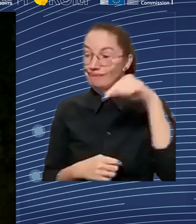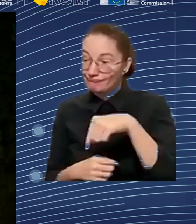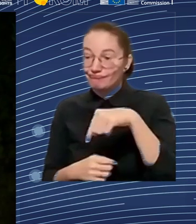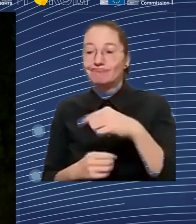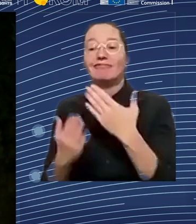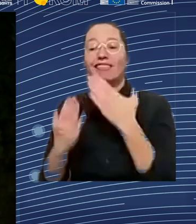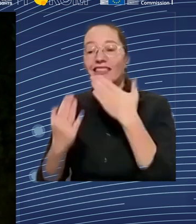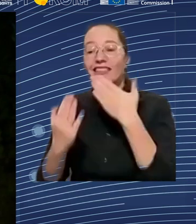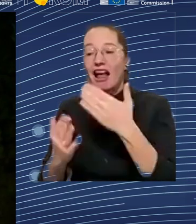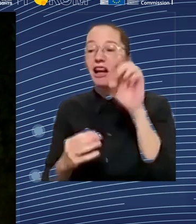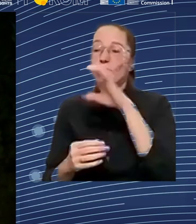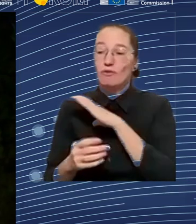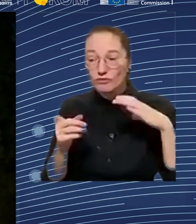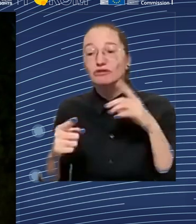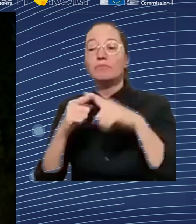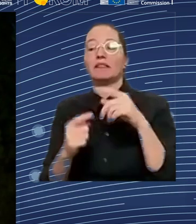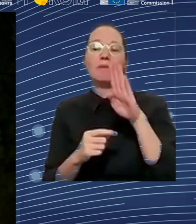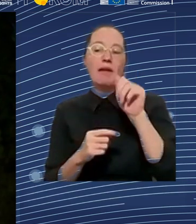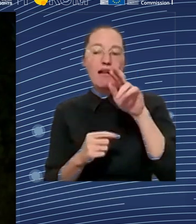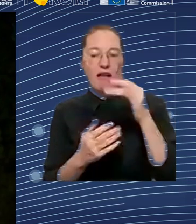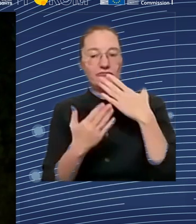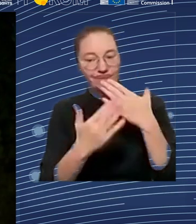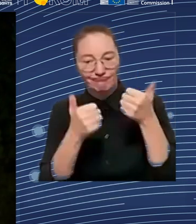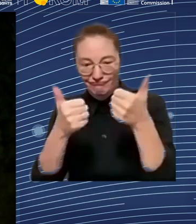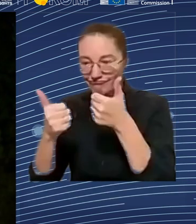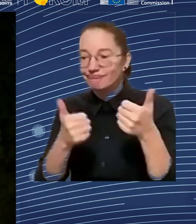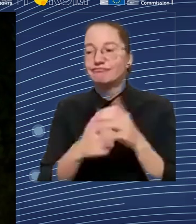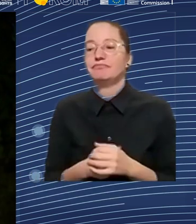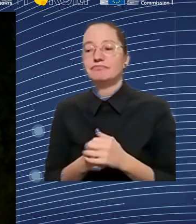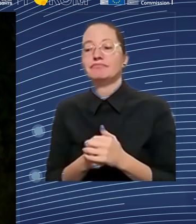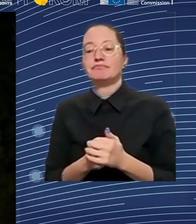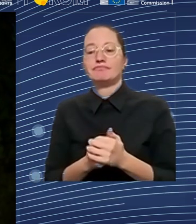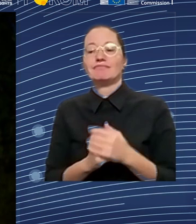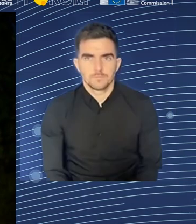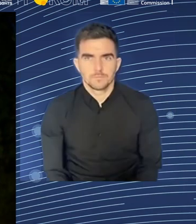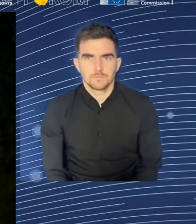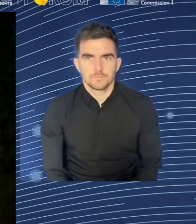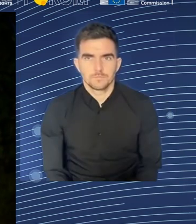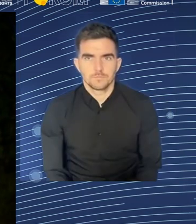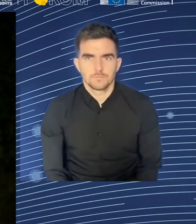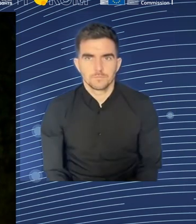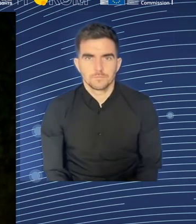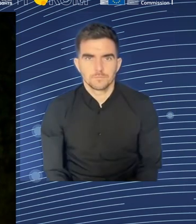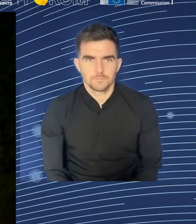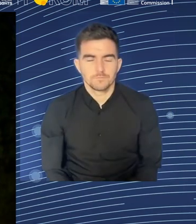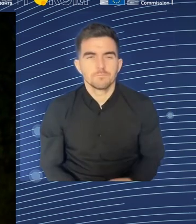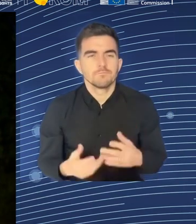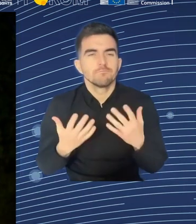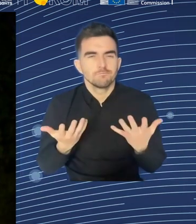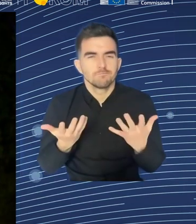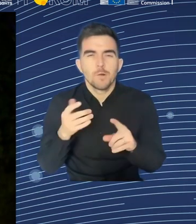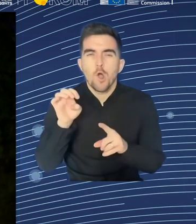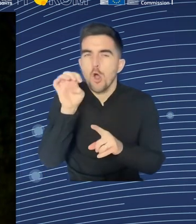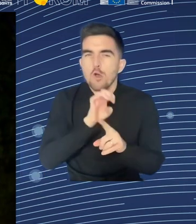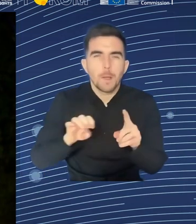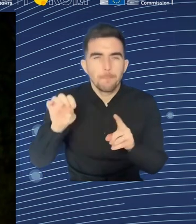priority for the European Union together as the Commission, the governments, and the social partners to really work together